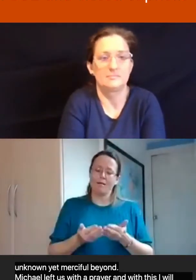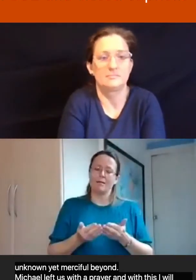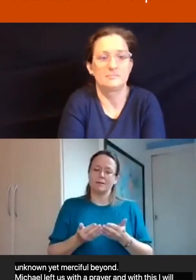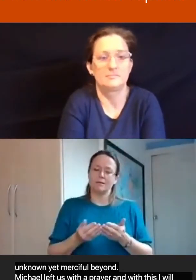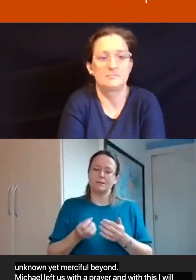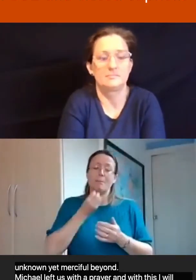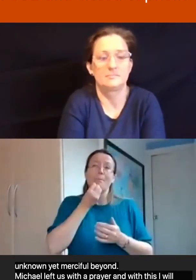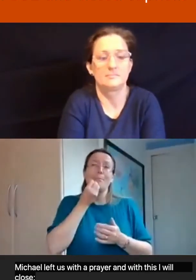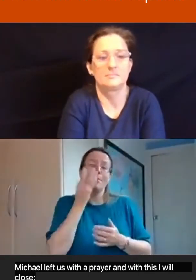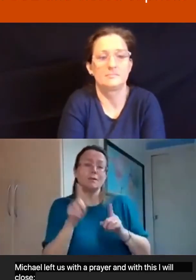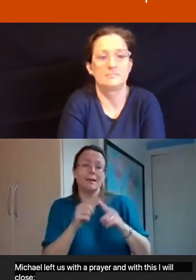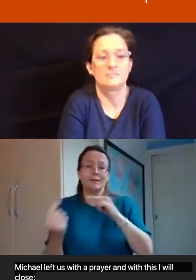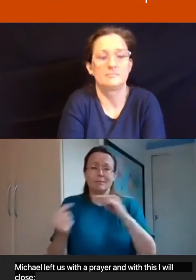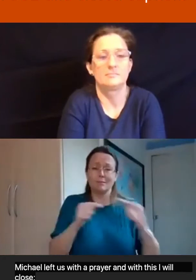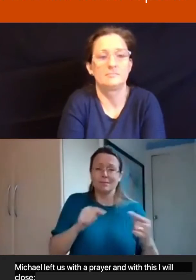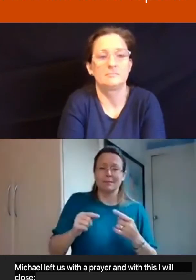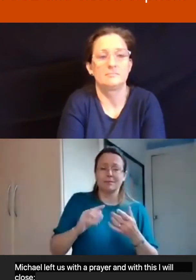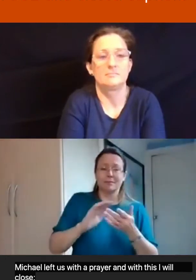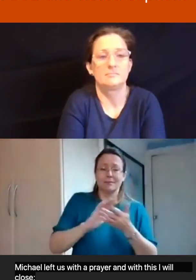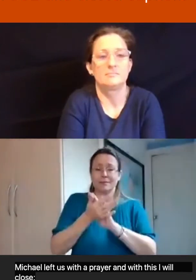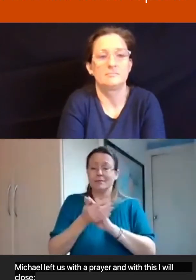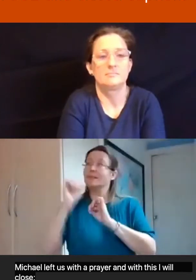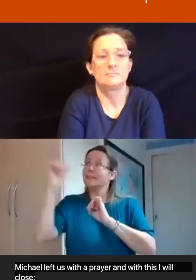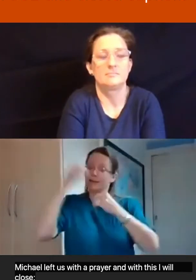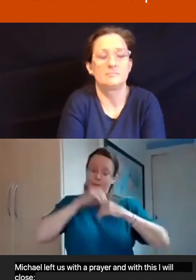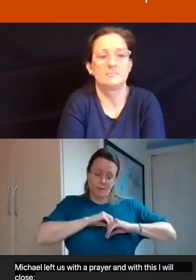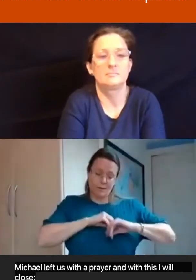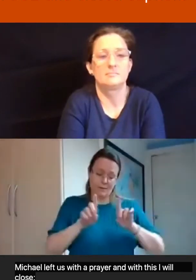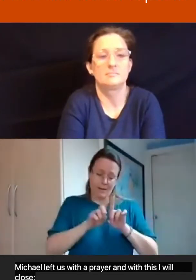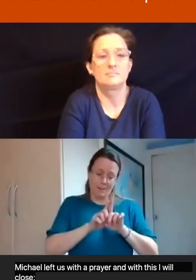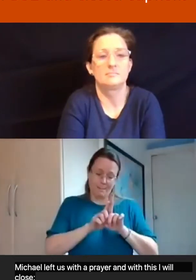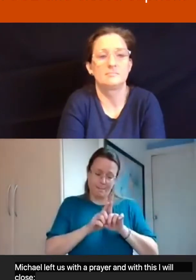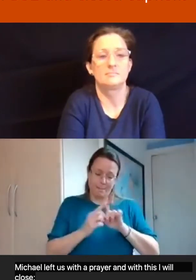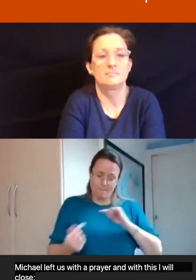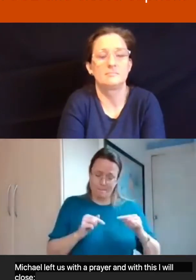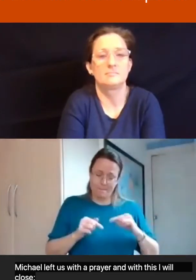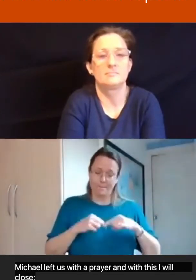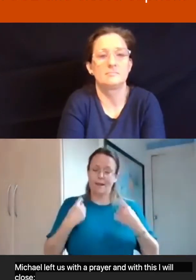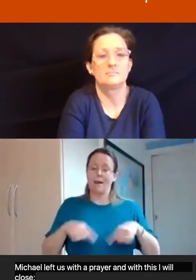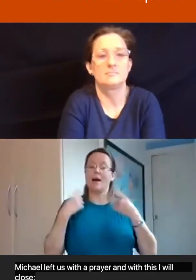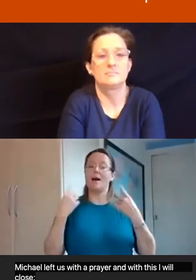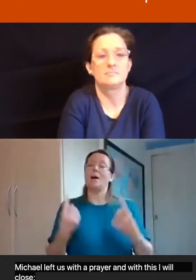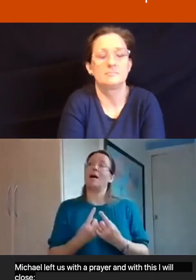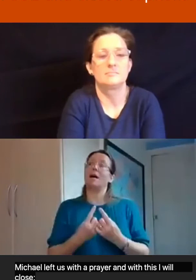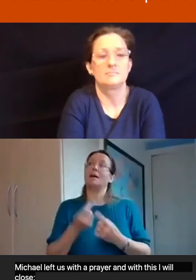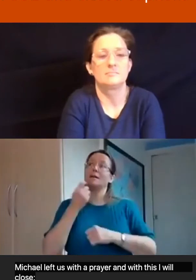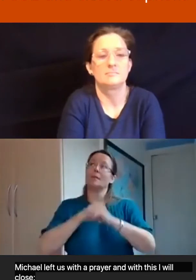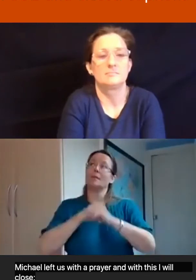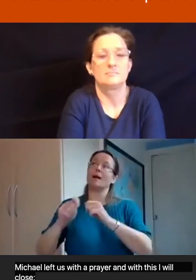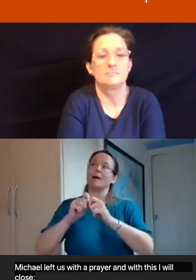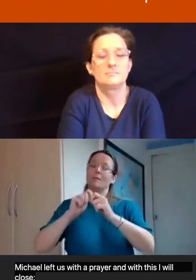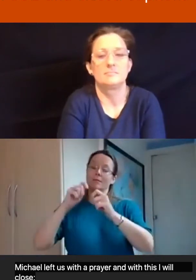Beauty and anguish are in your heart. May we be transformed